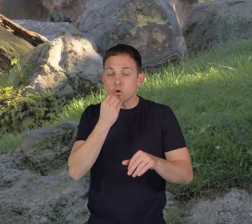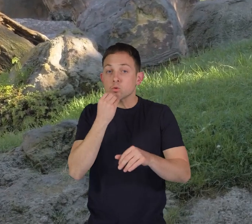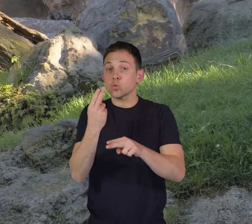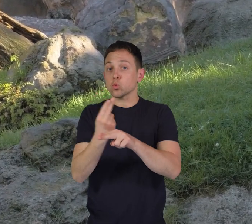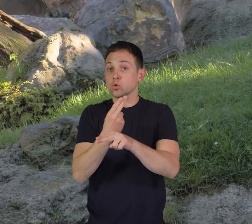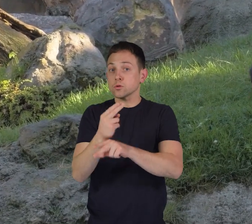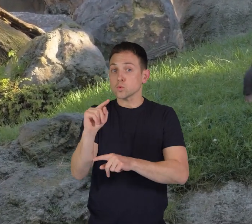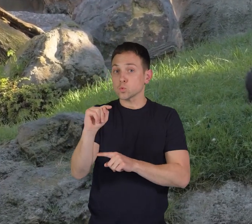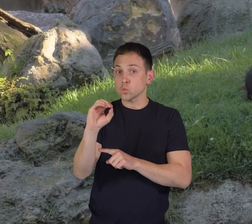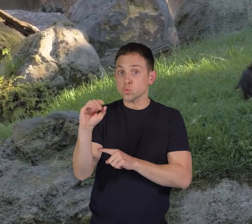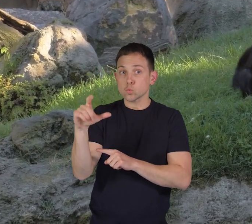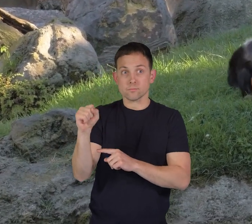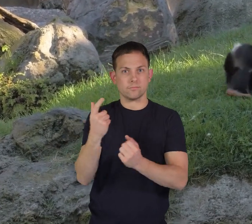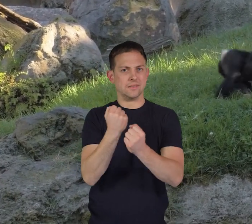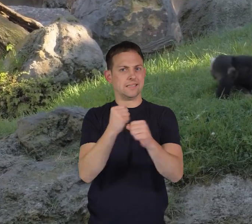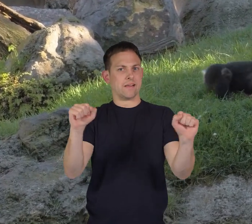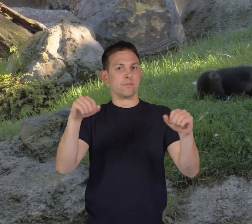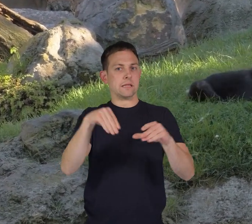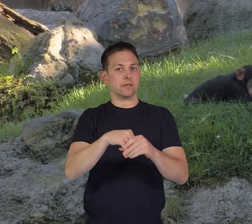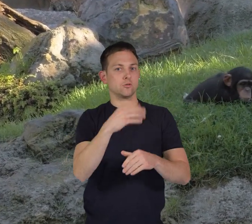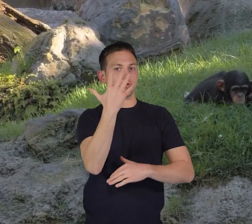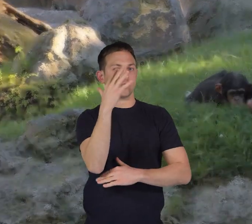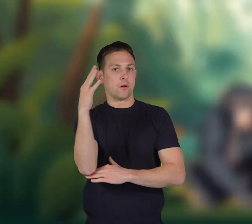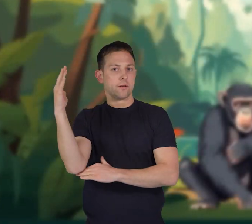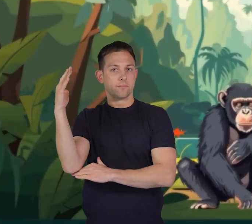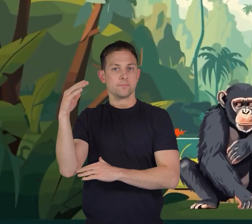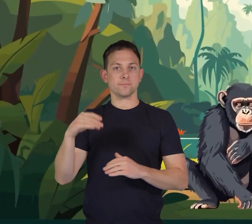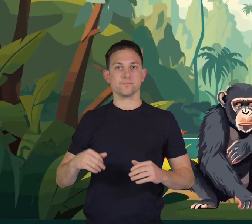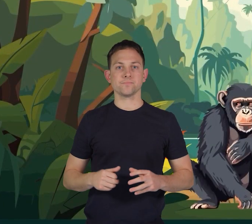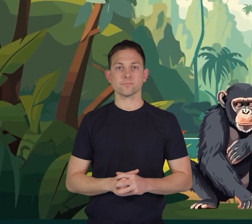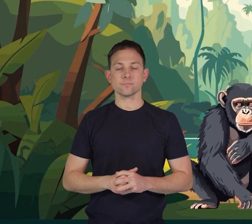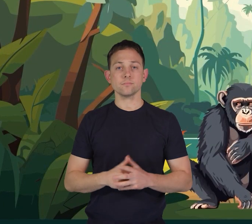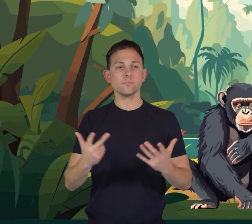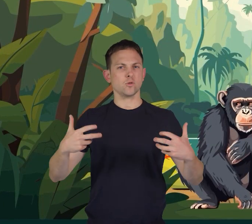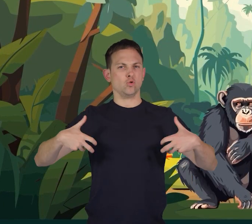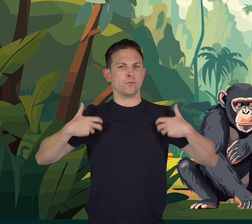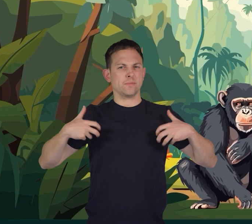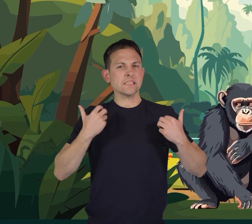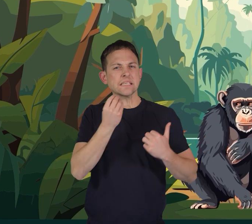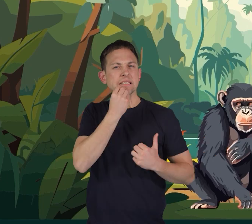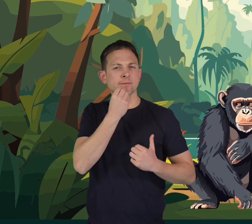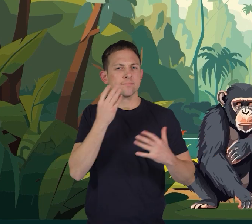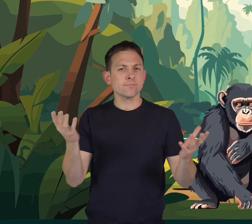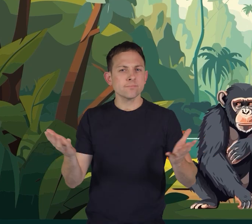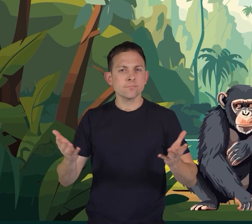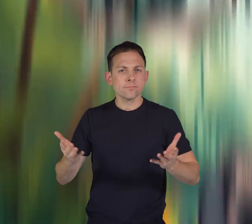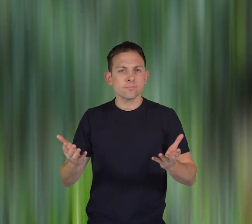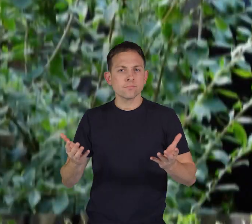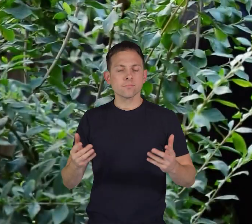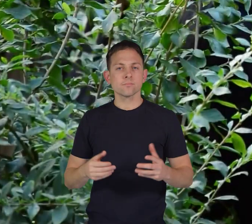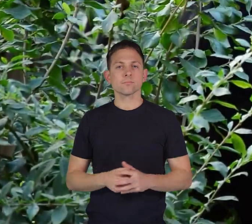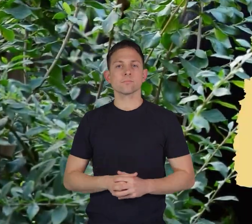using tools and being safe in the jungle what do chimpanzees eat